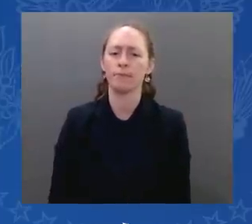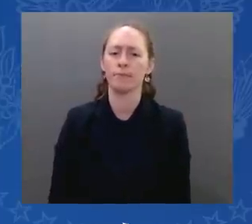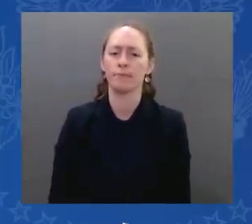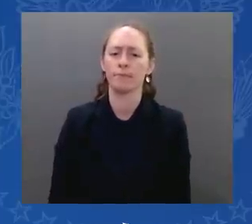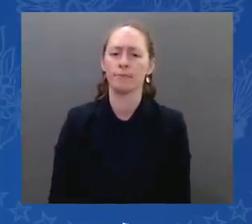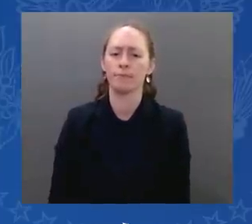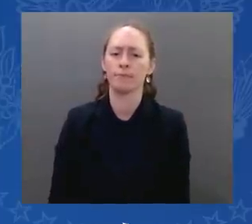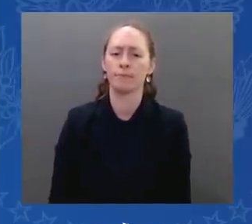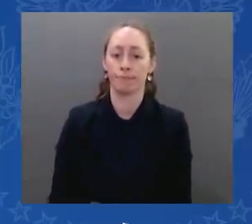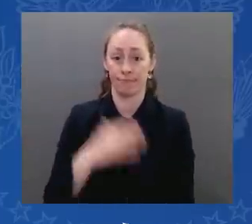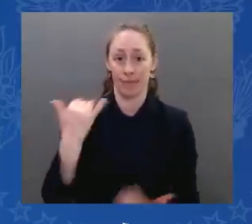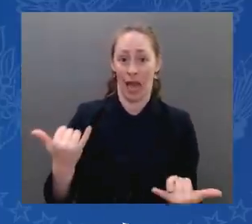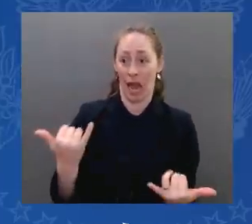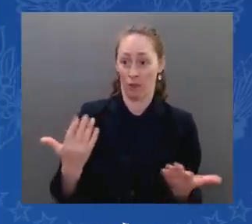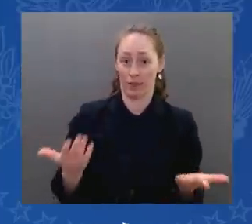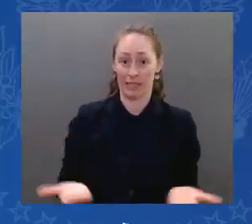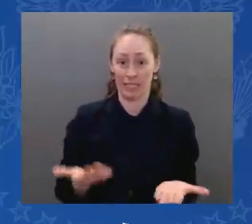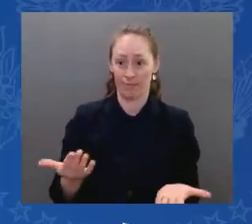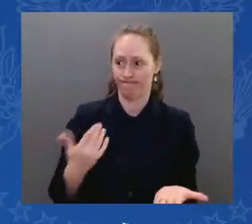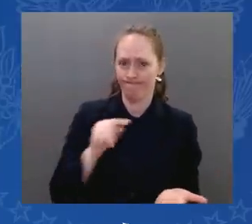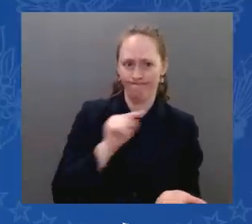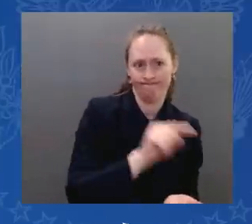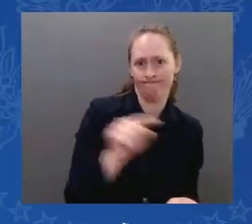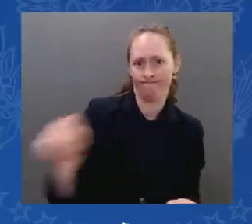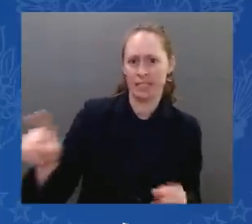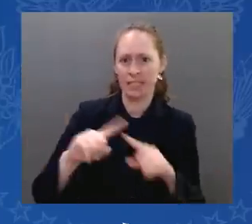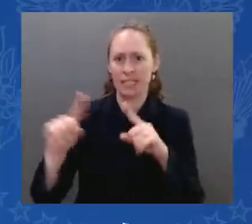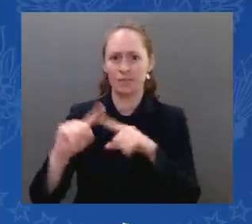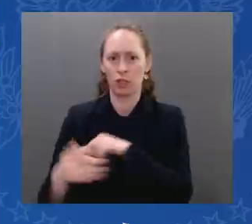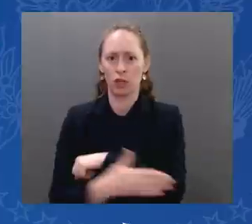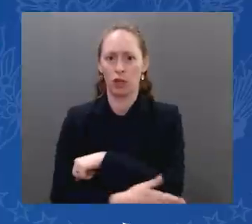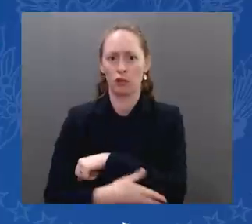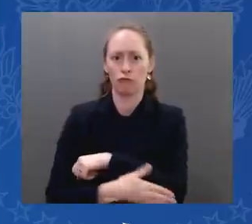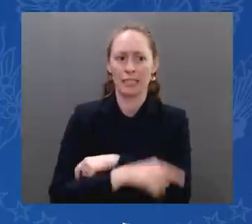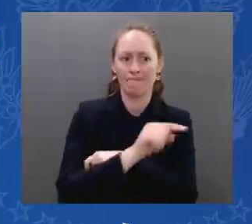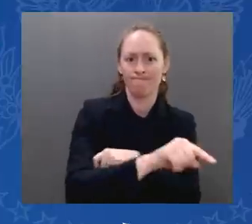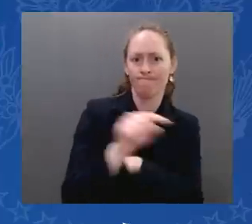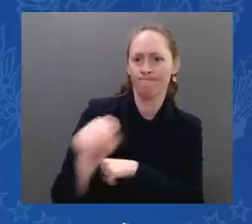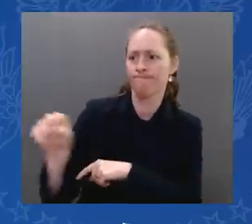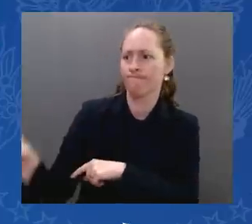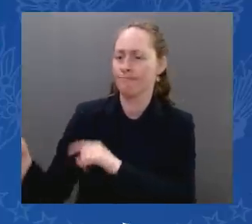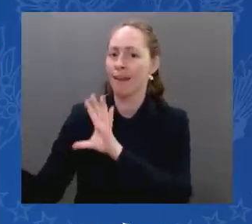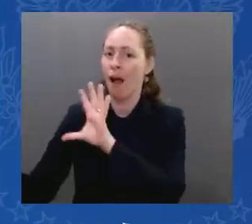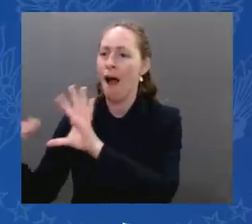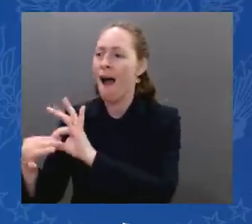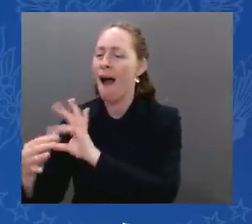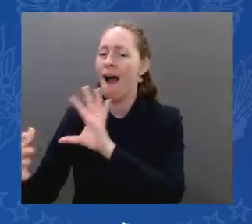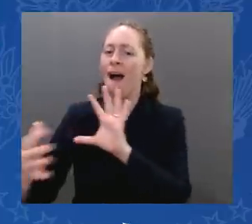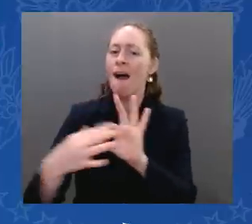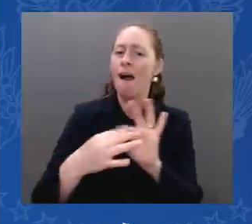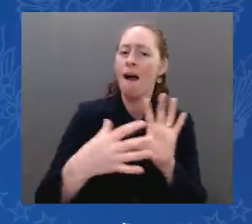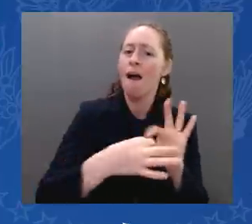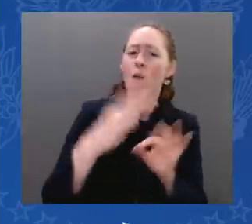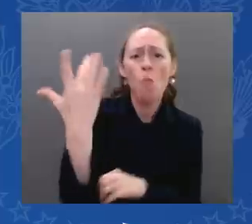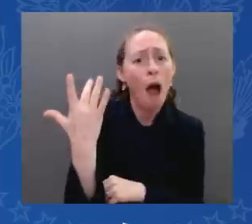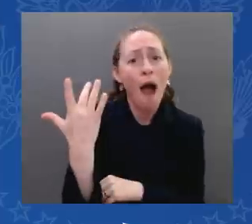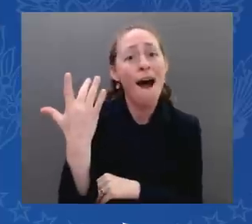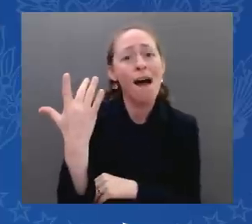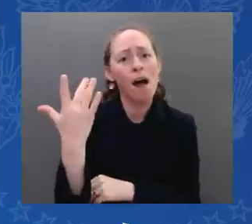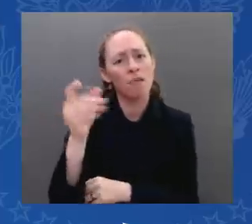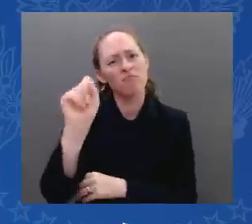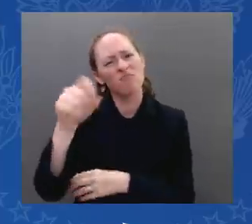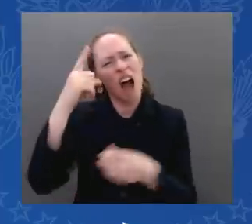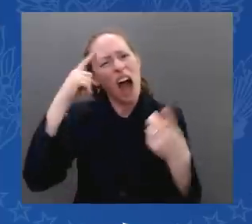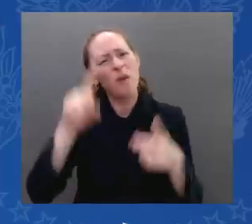deserve the opportunity to live a better life. From here, from Jerusalem, the eternal capital